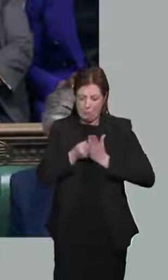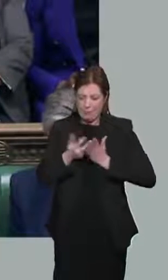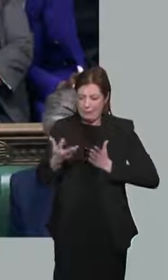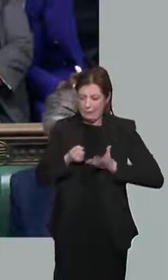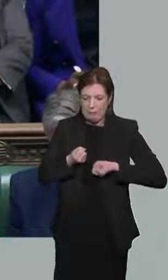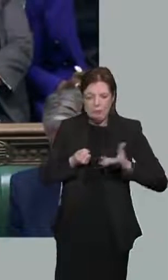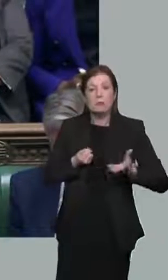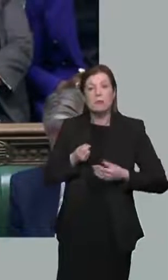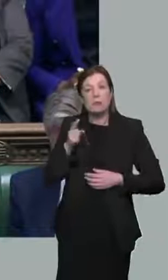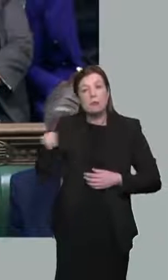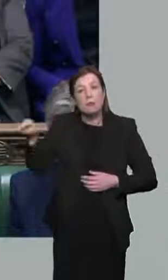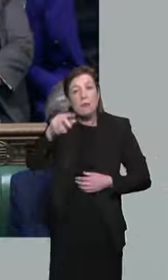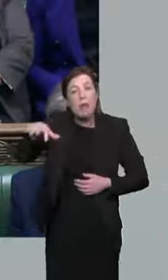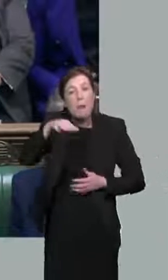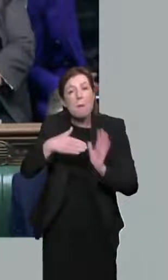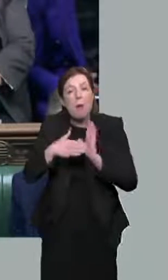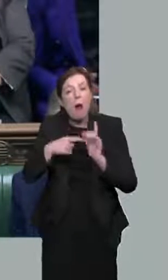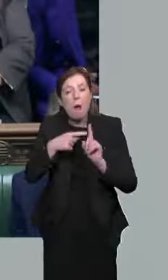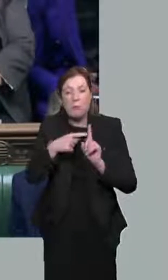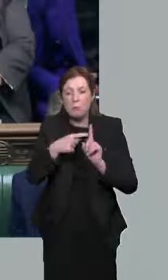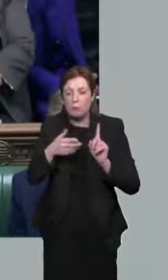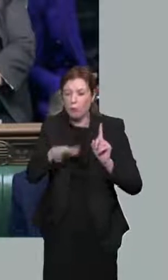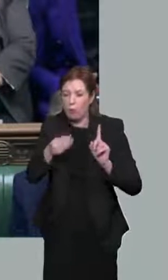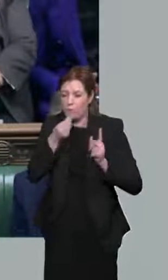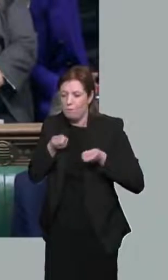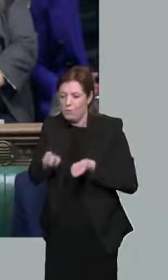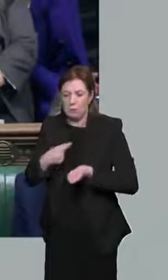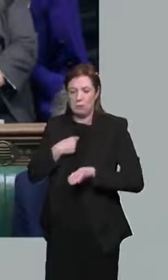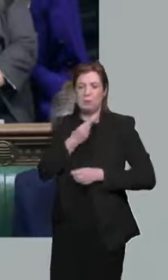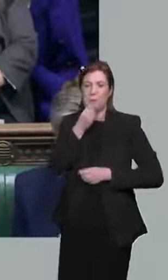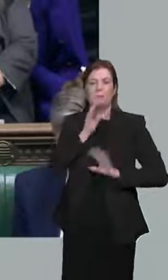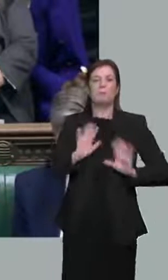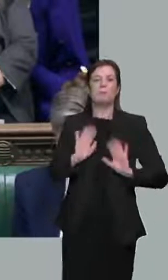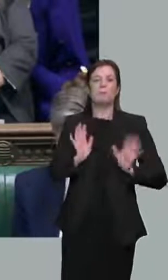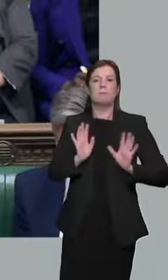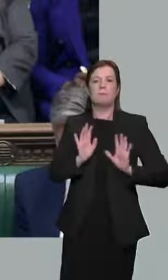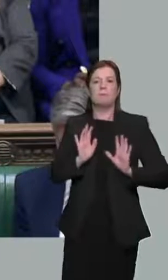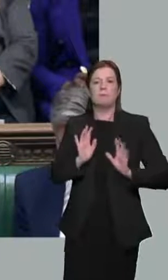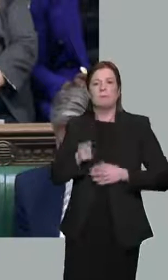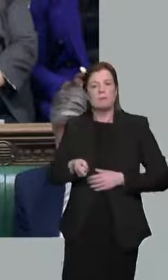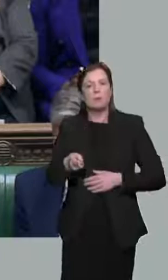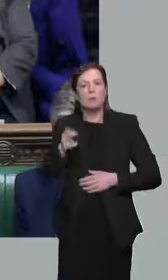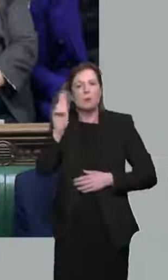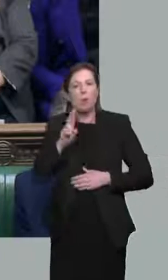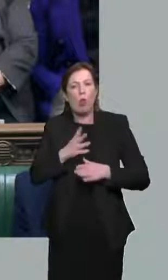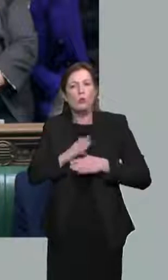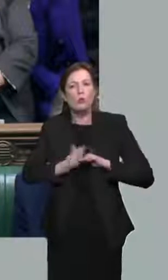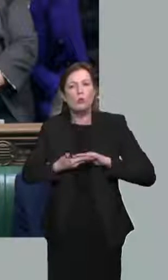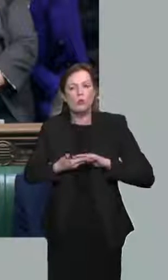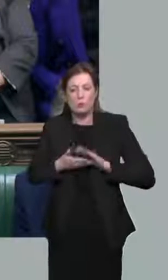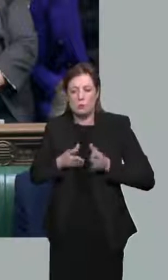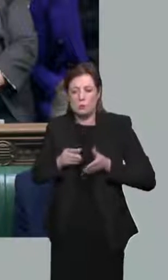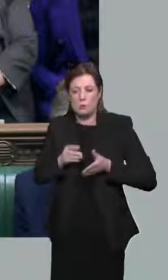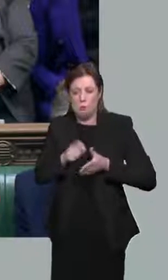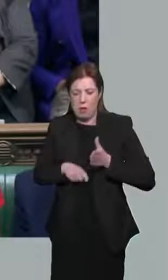Mums skipping meals so that their children do not. Families struggling to buy new school shoes and uniforms for their